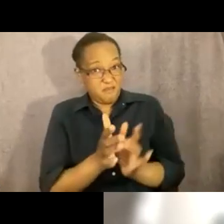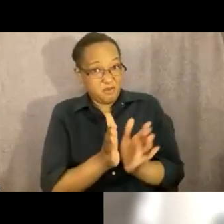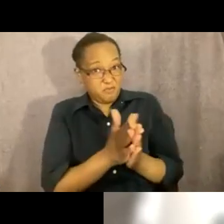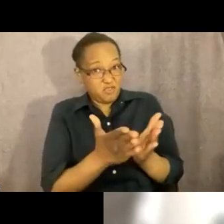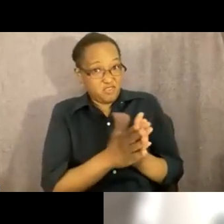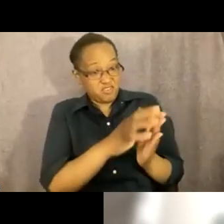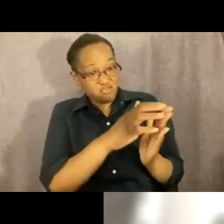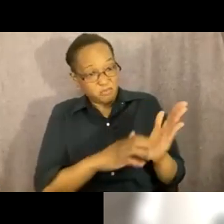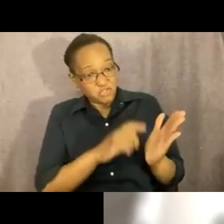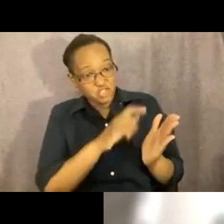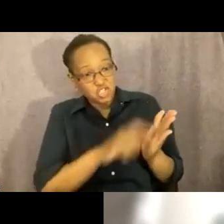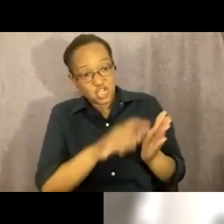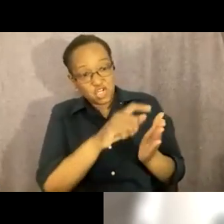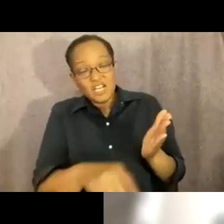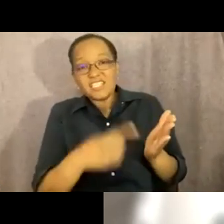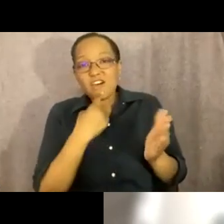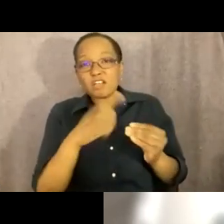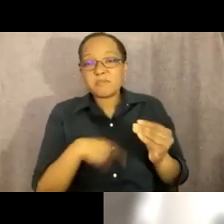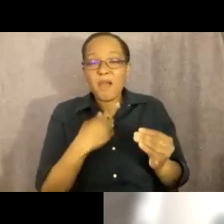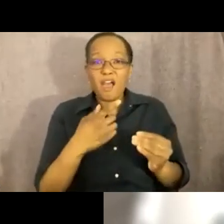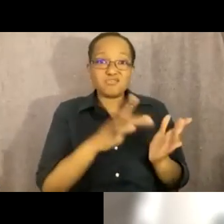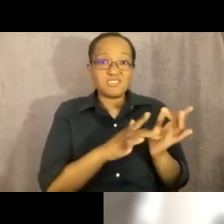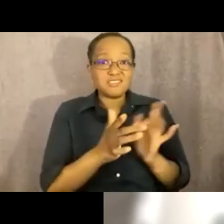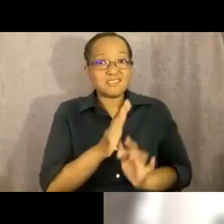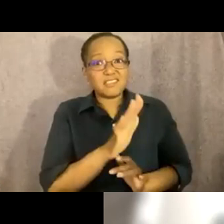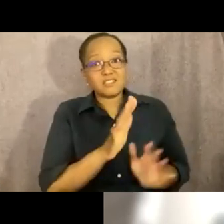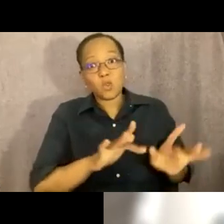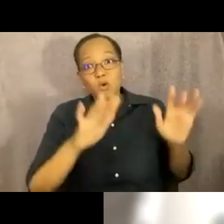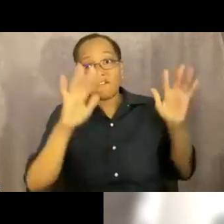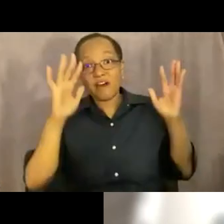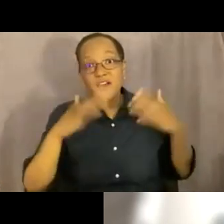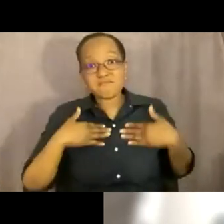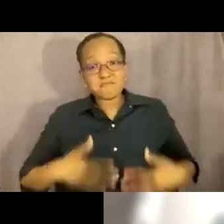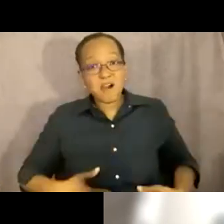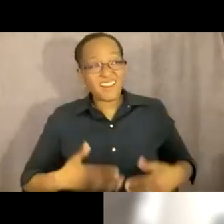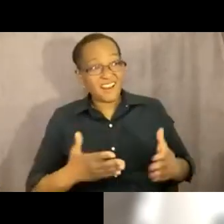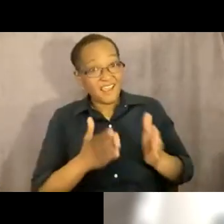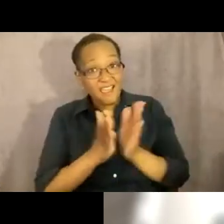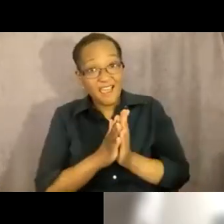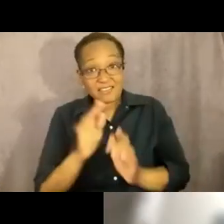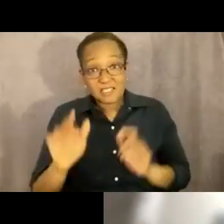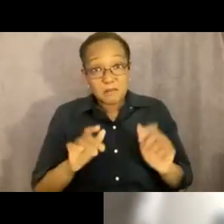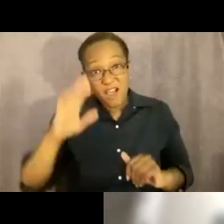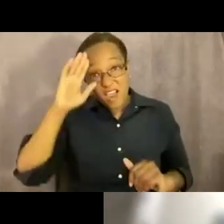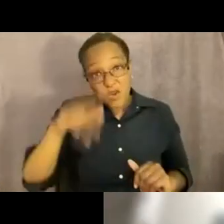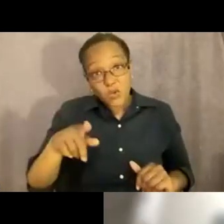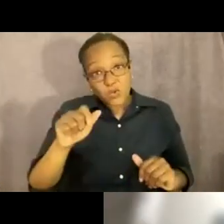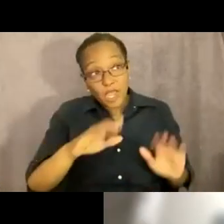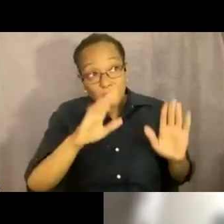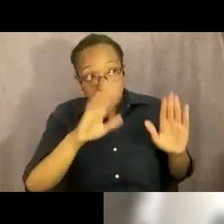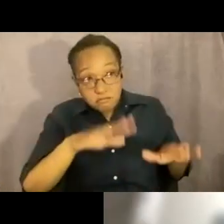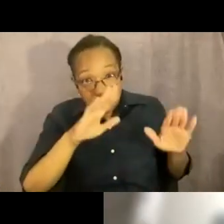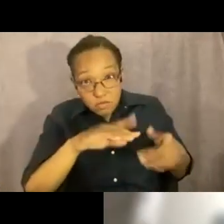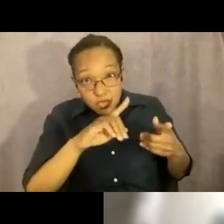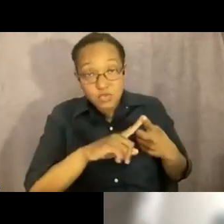jesus is glorified body that is the ultimate body so mike i always ask them i know you can worship a white jesus question